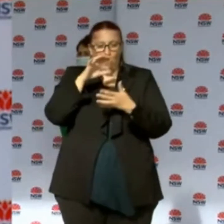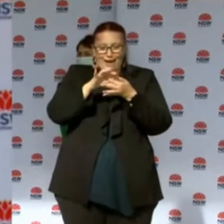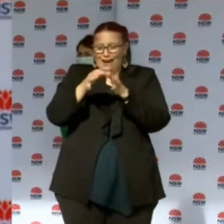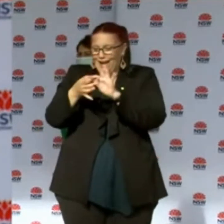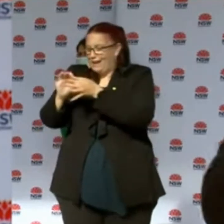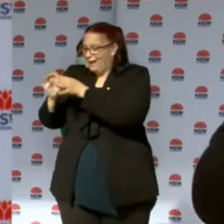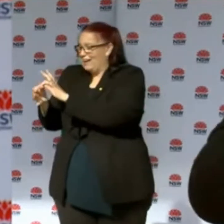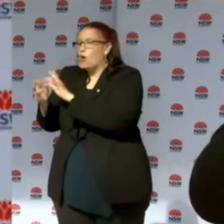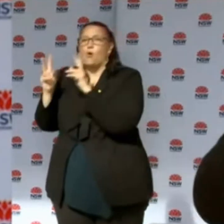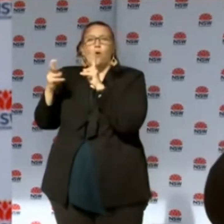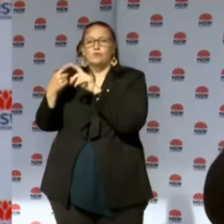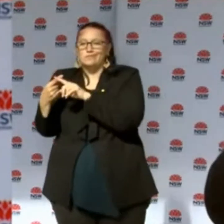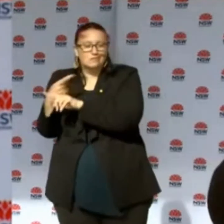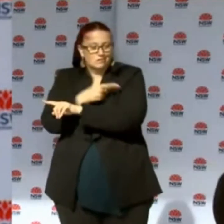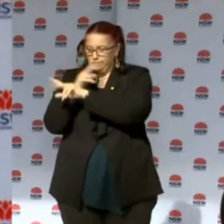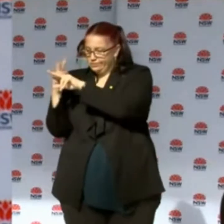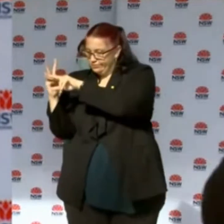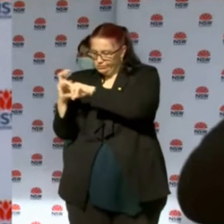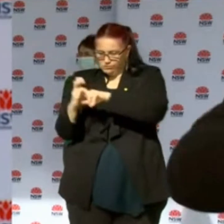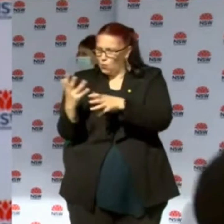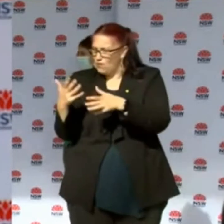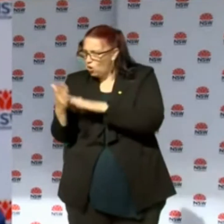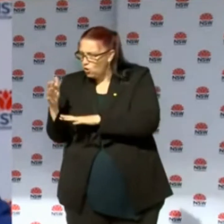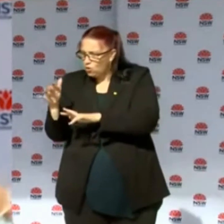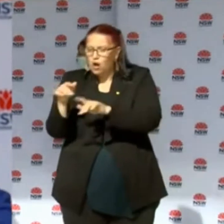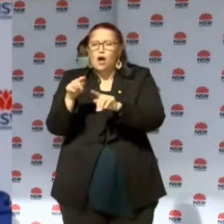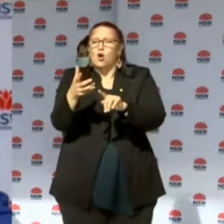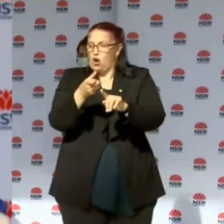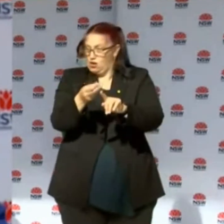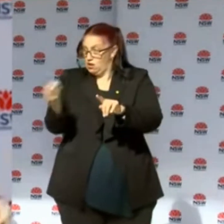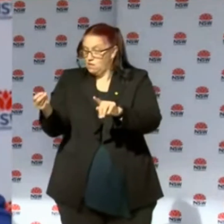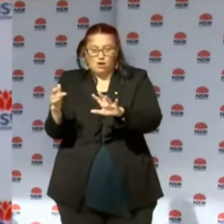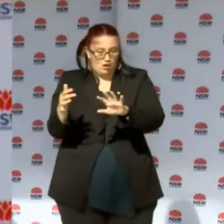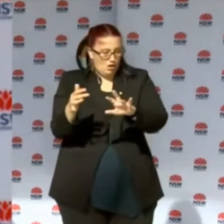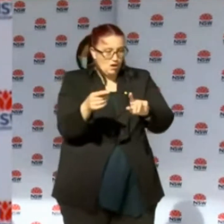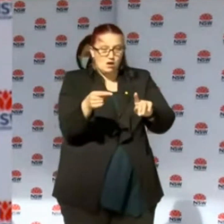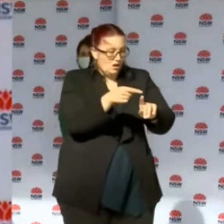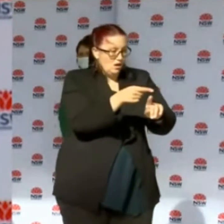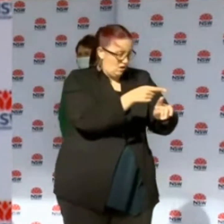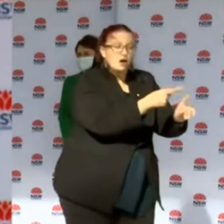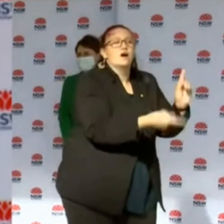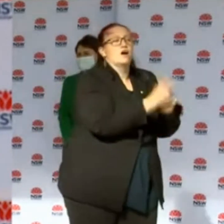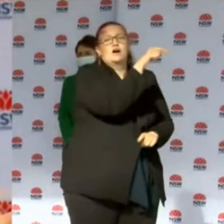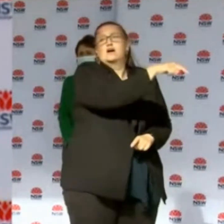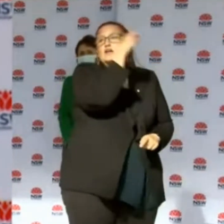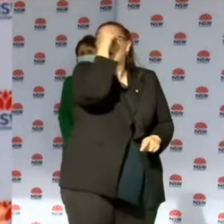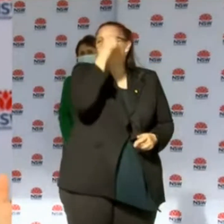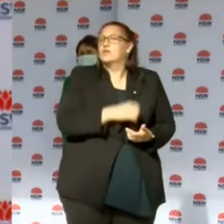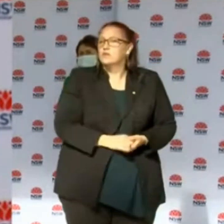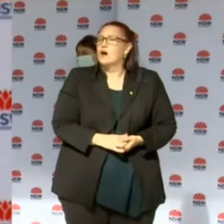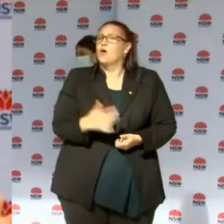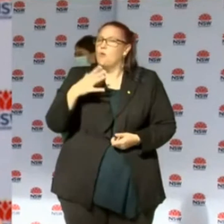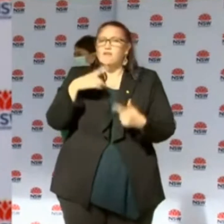backward tracing and calling out any people in the upstream, what we call upstream contact tracing to flush out any